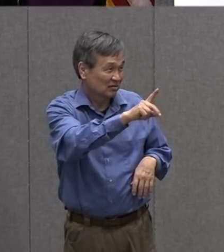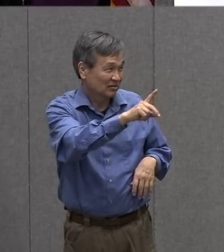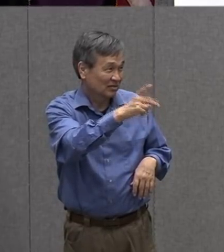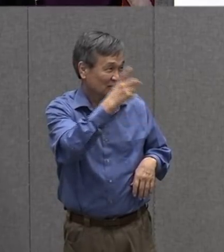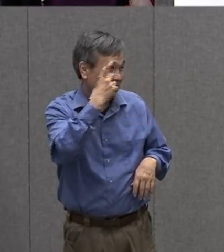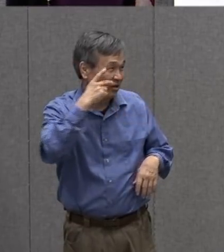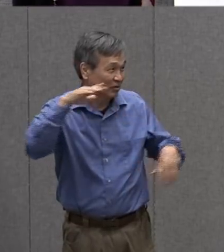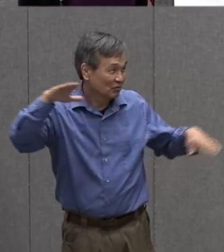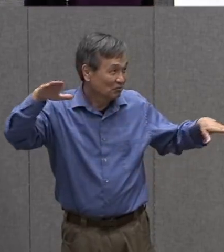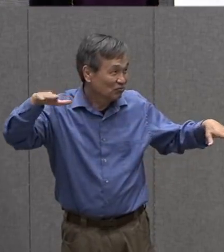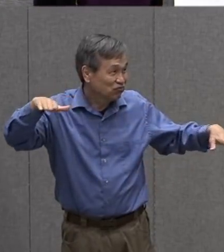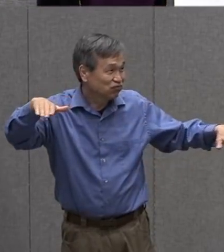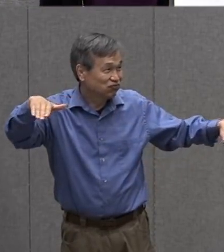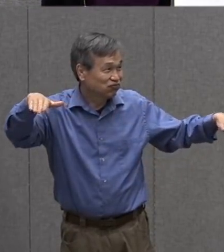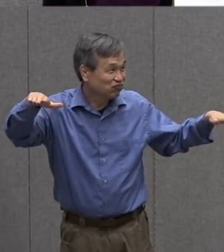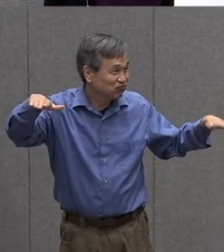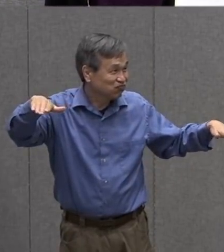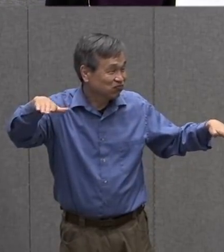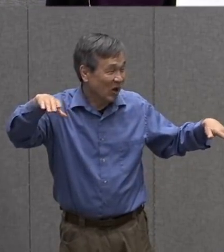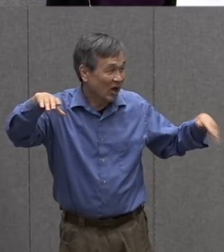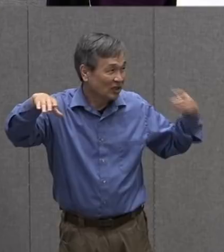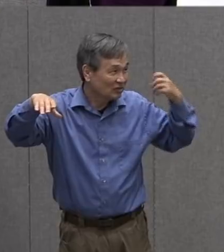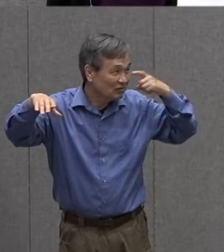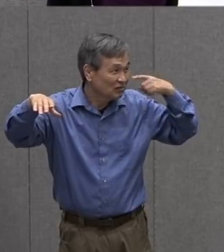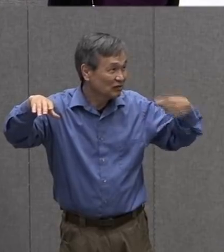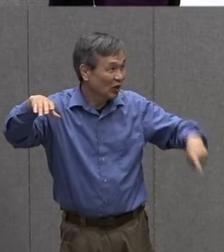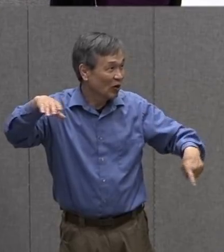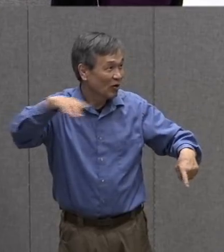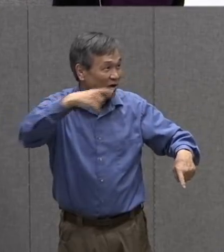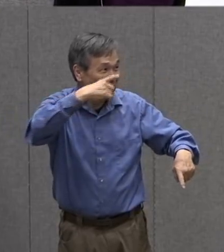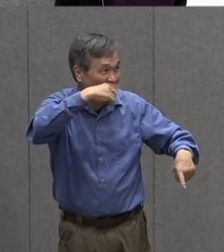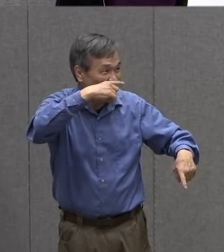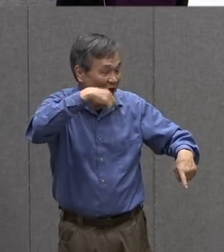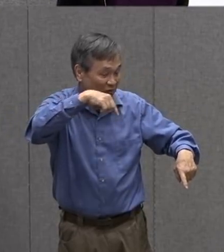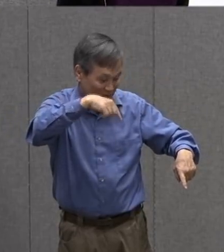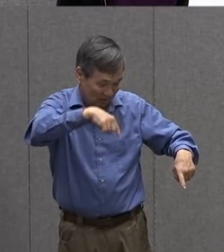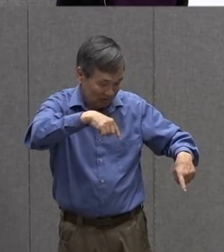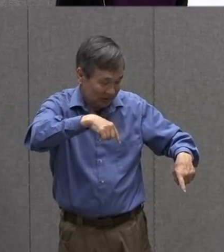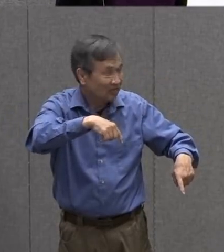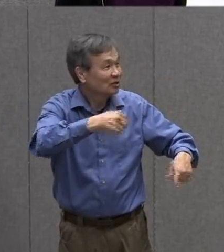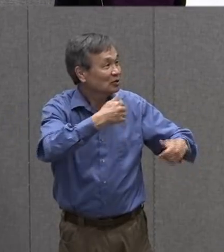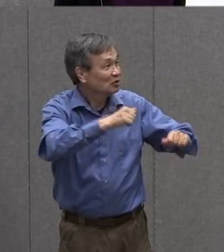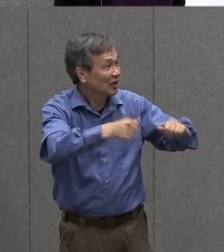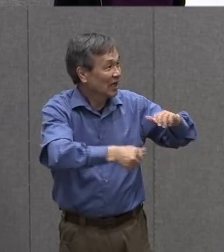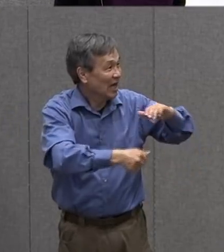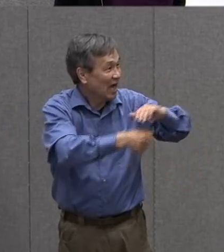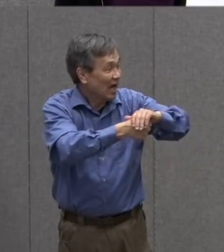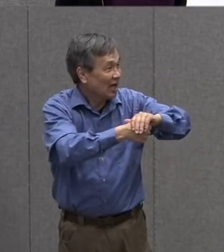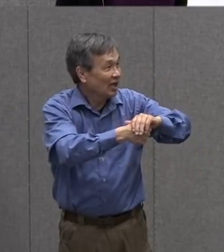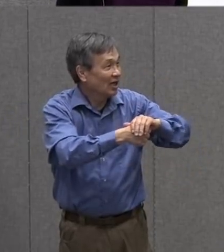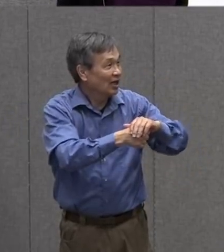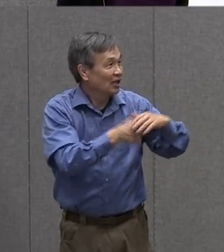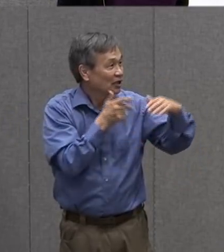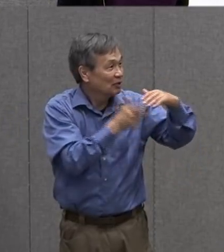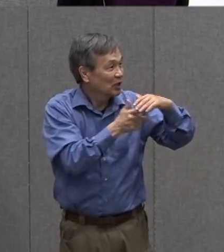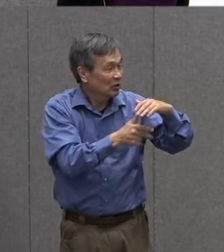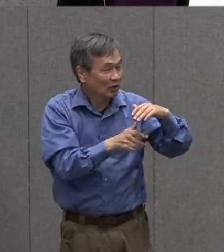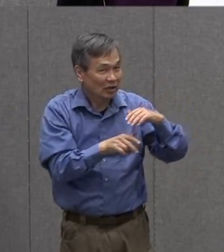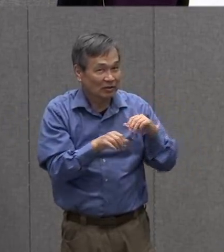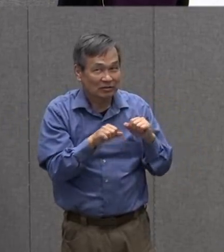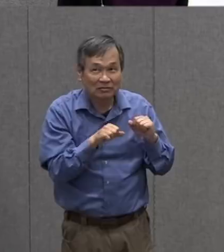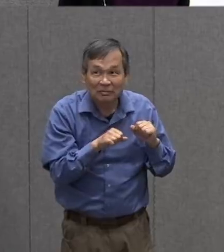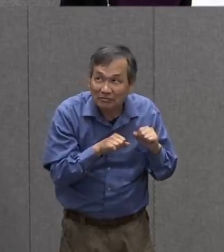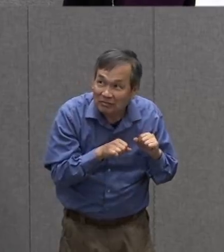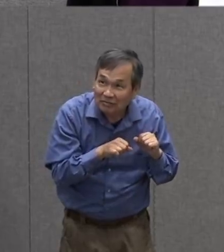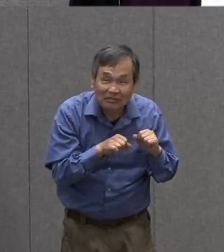hawk was watching a mouse and the mouse was hiding in my garage and afraid to go out oh